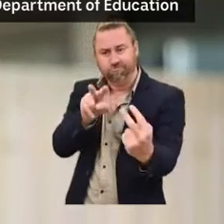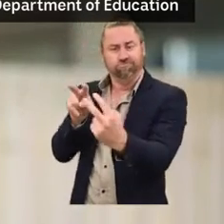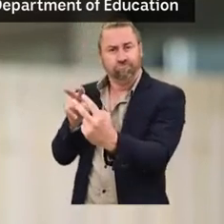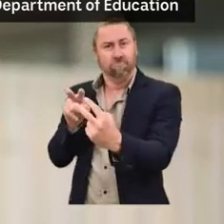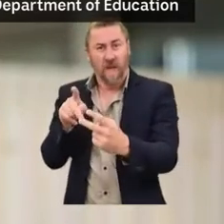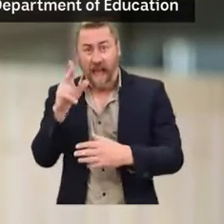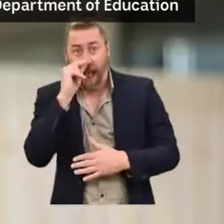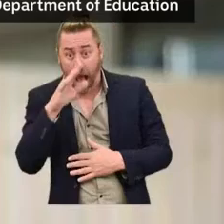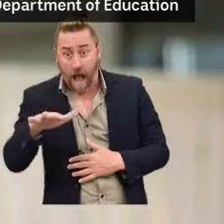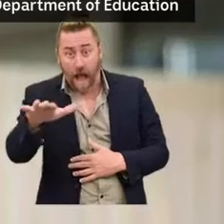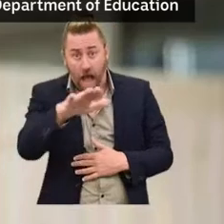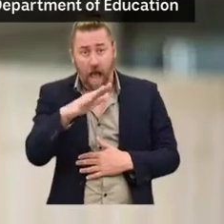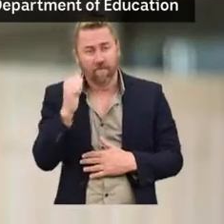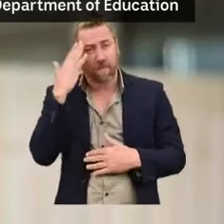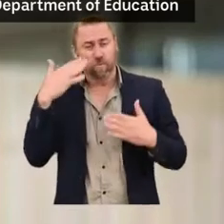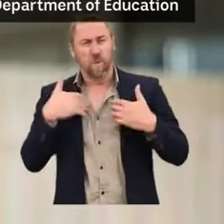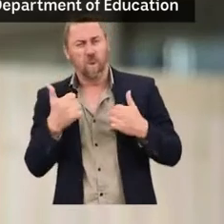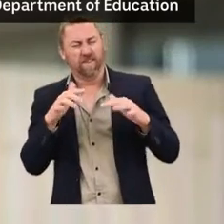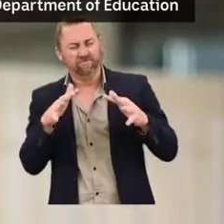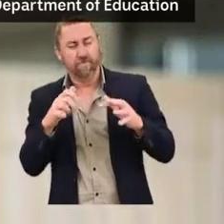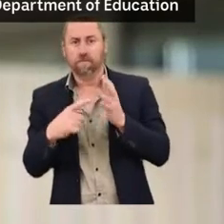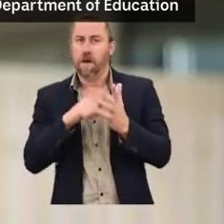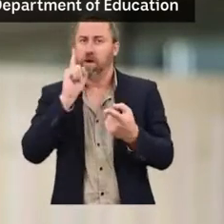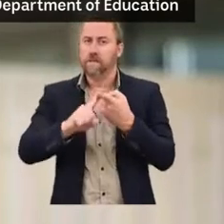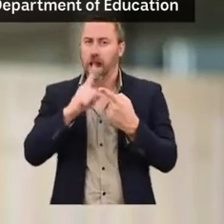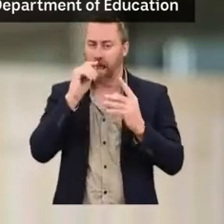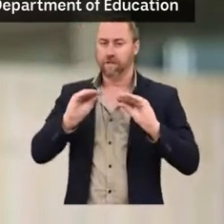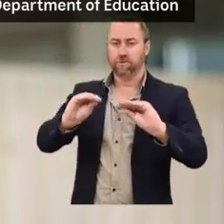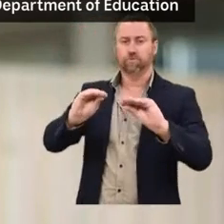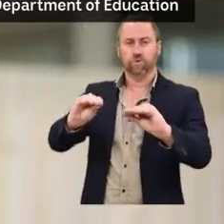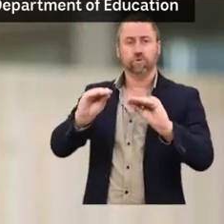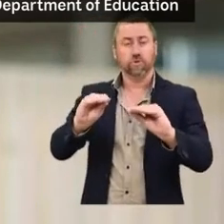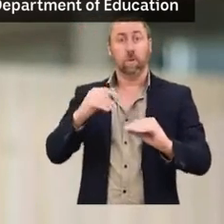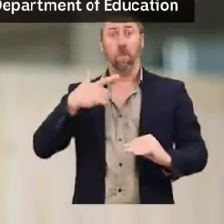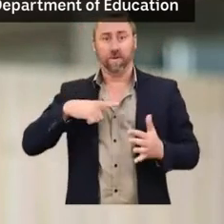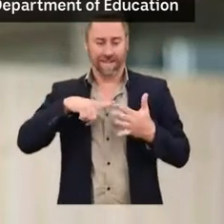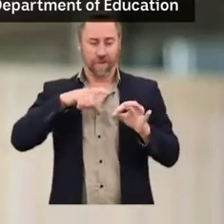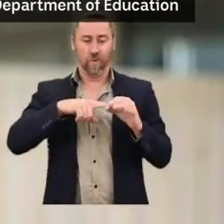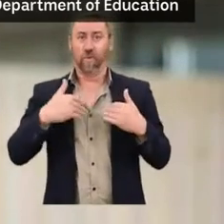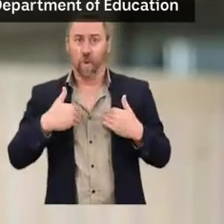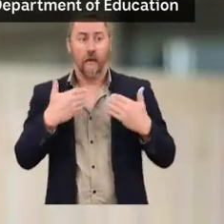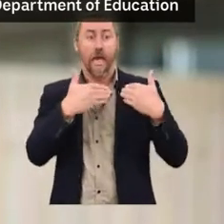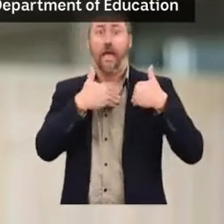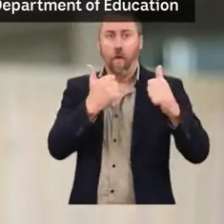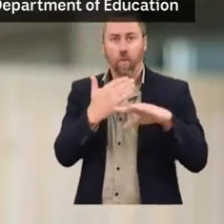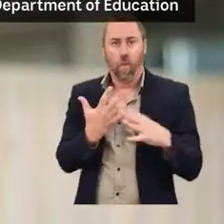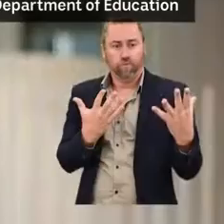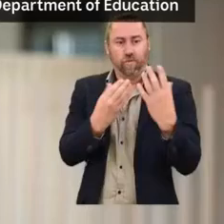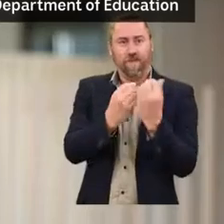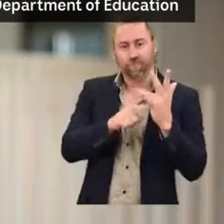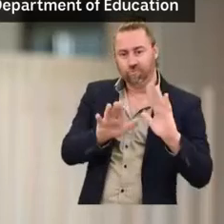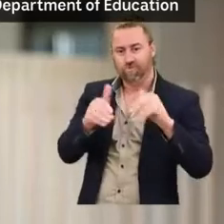people face, they are able to continue their education thanks to the collaborative efforts between education and health staff.